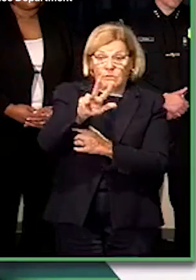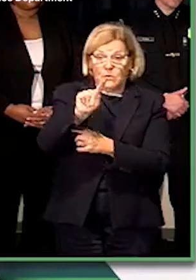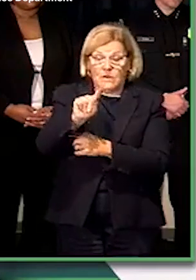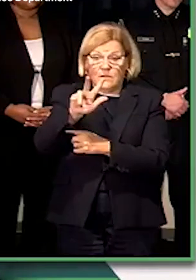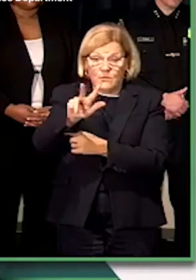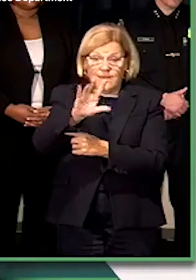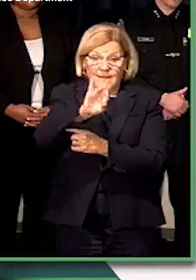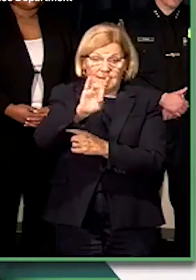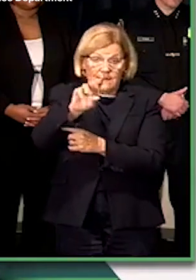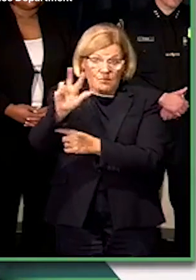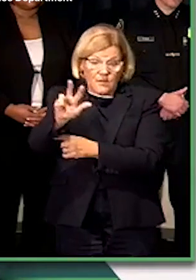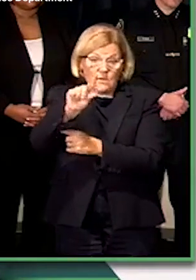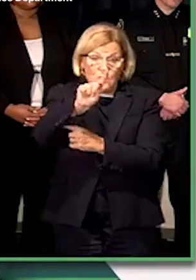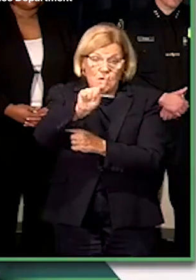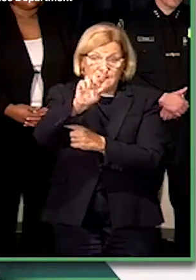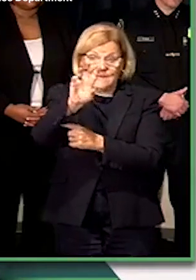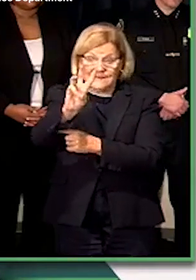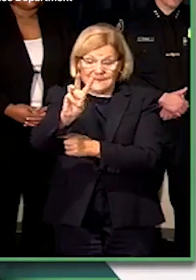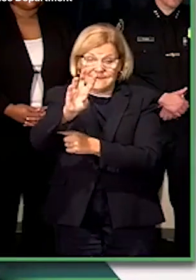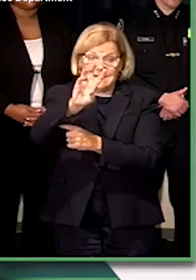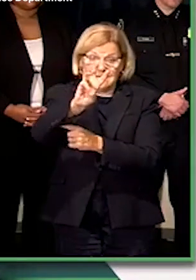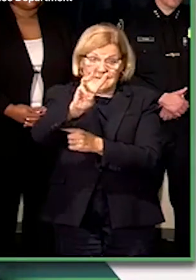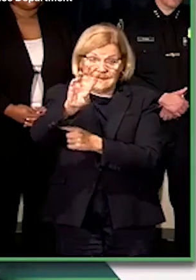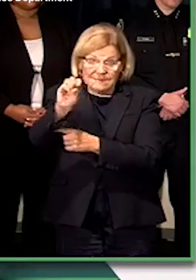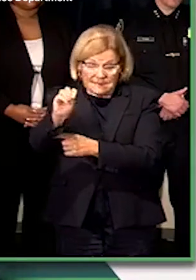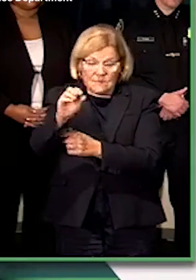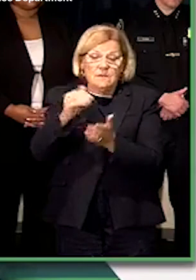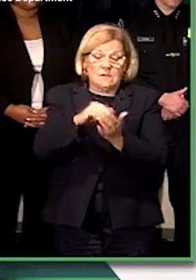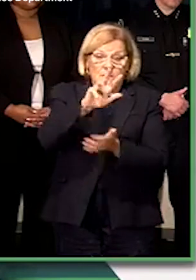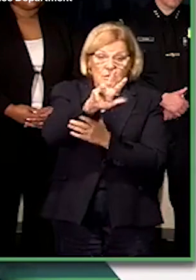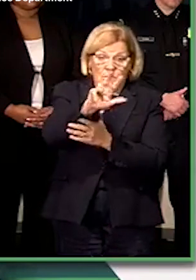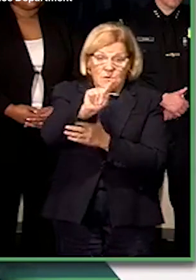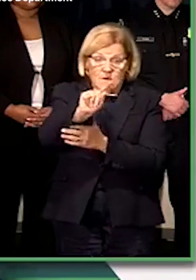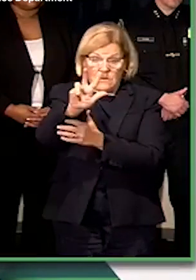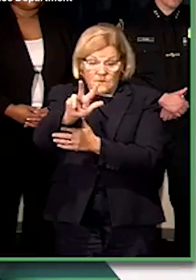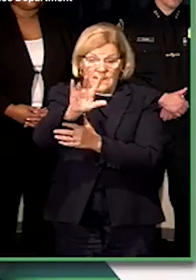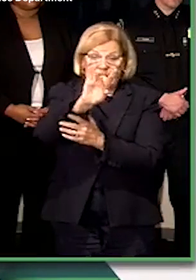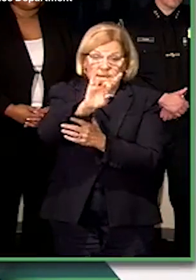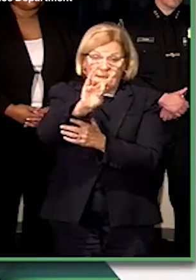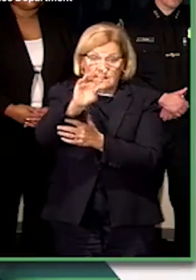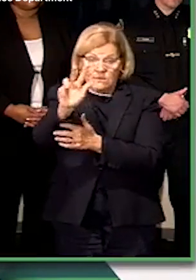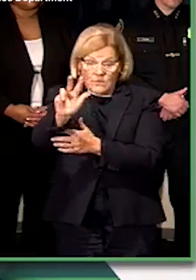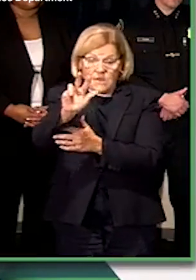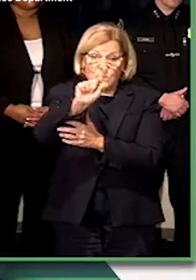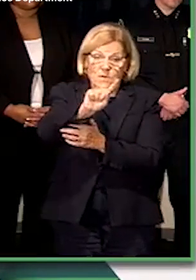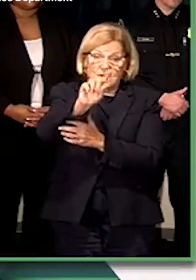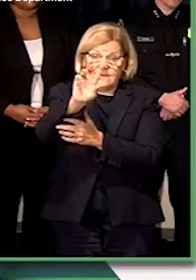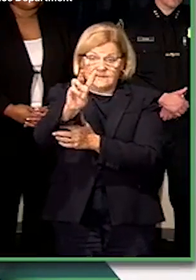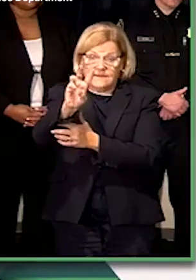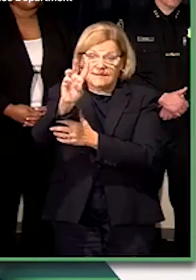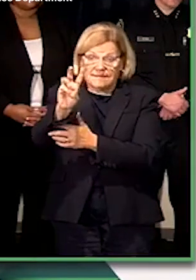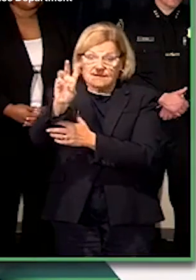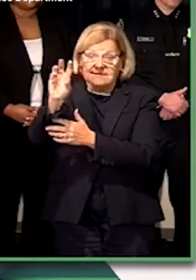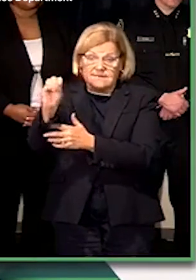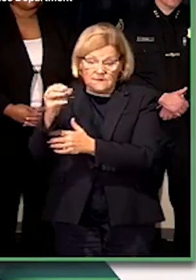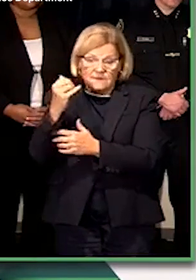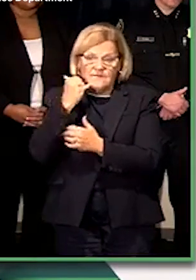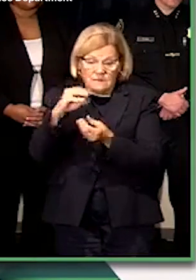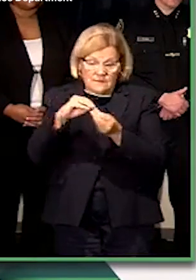-883-1660.